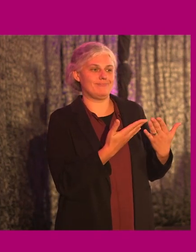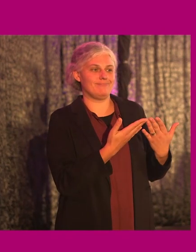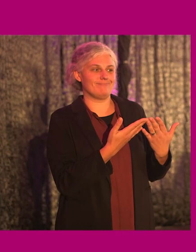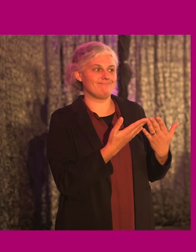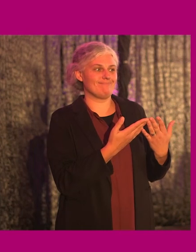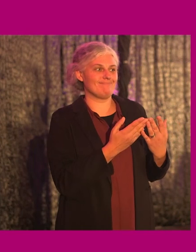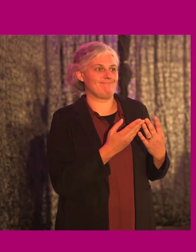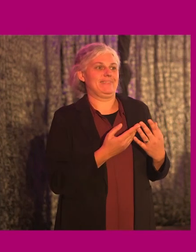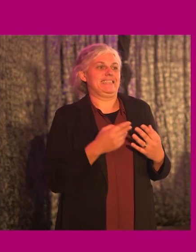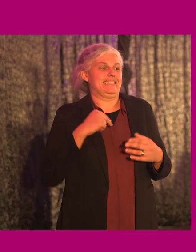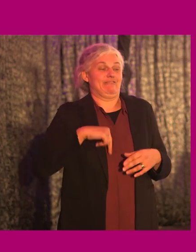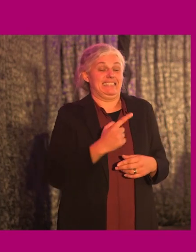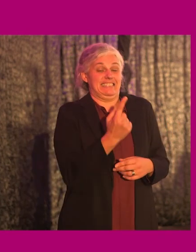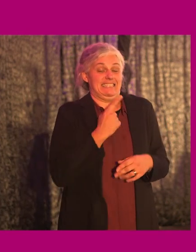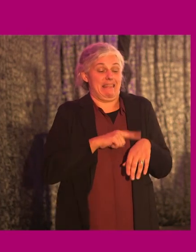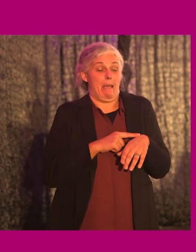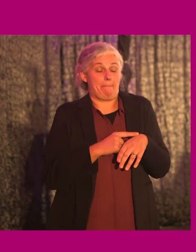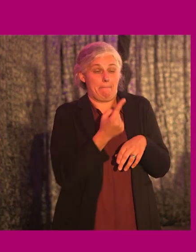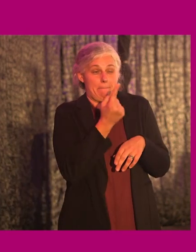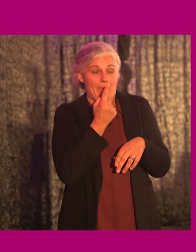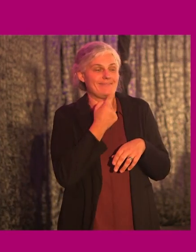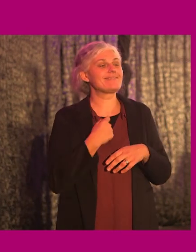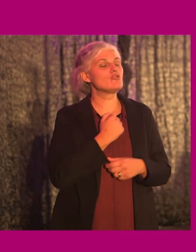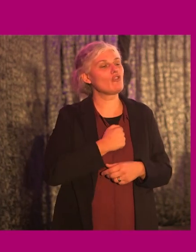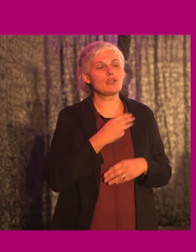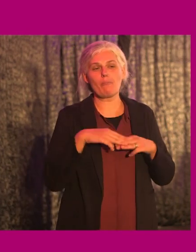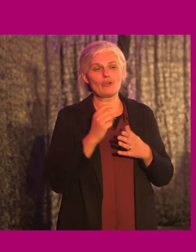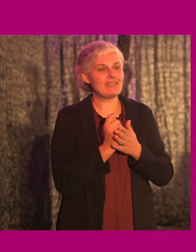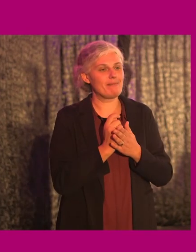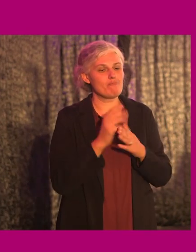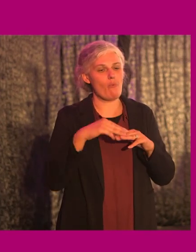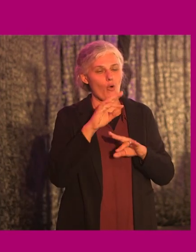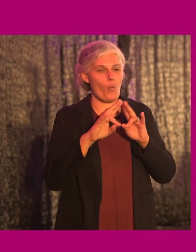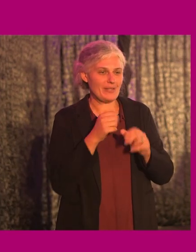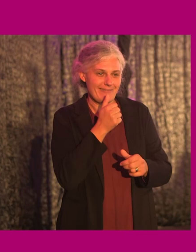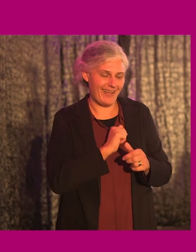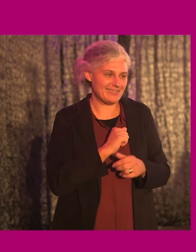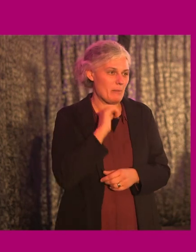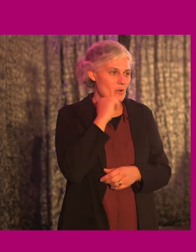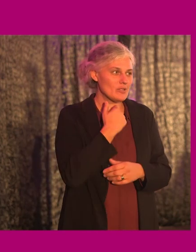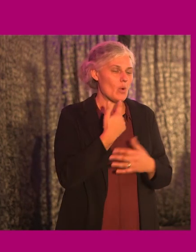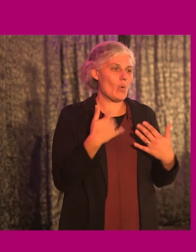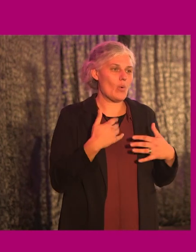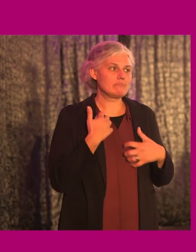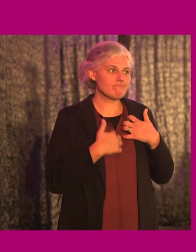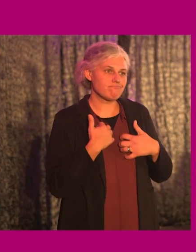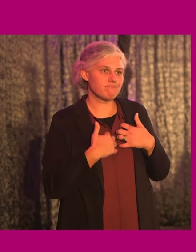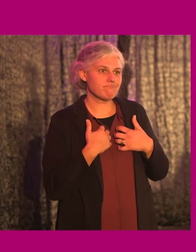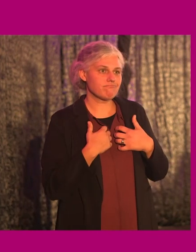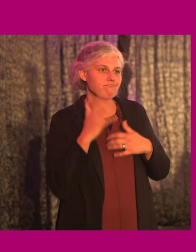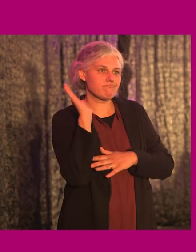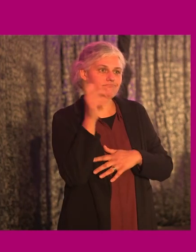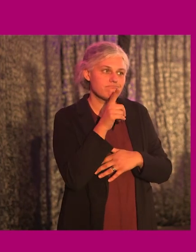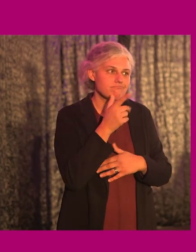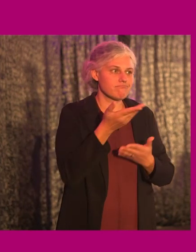so close to time, really. Um, and I'm sorry we didn't have time for more questions and answers because they were all very interesting presentations